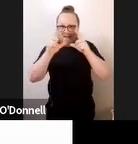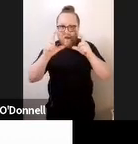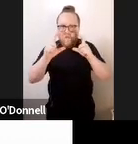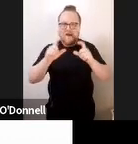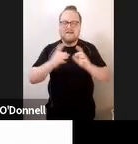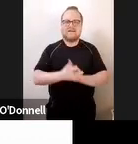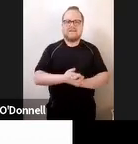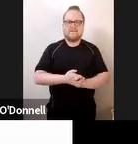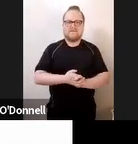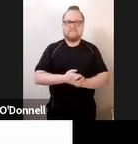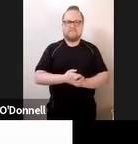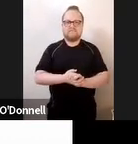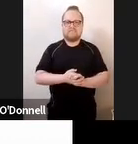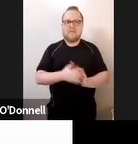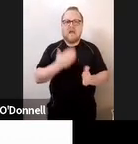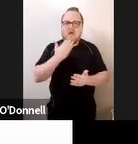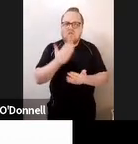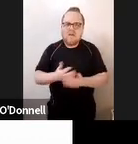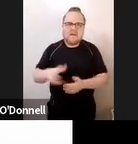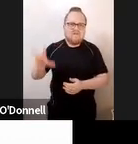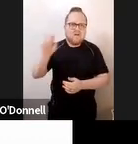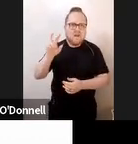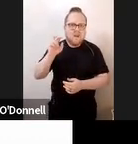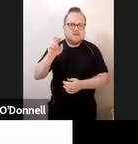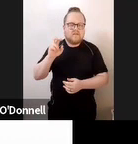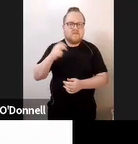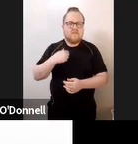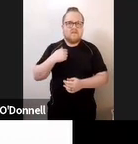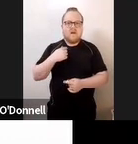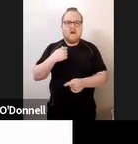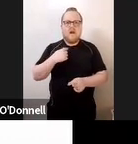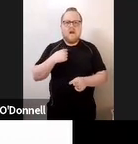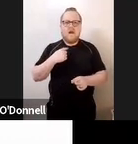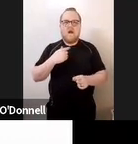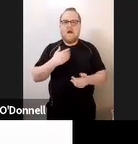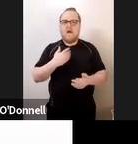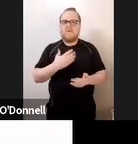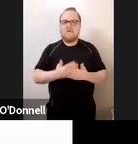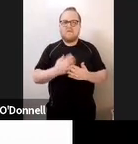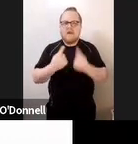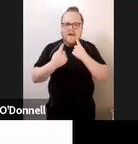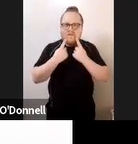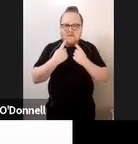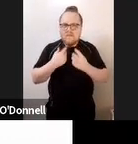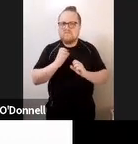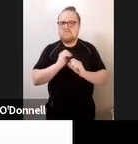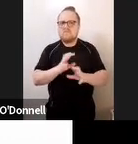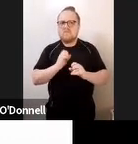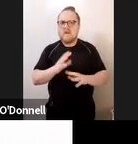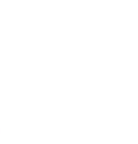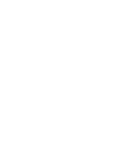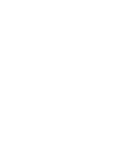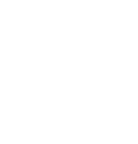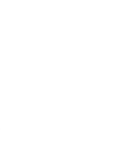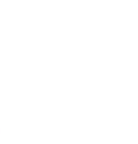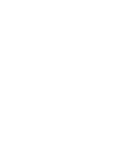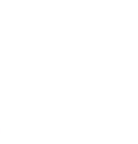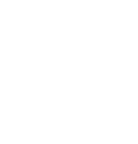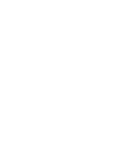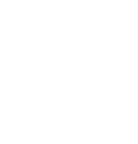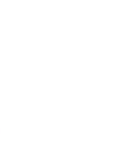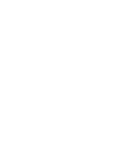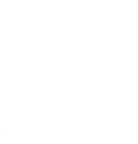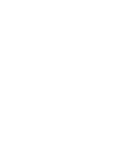We've scratched the surface of deaf blindness, but I do hope it's been of interest to you. And thank